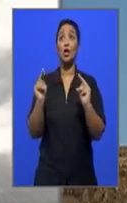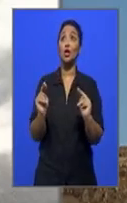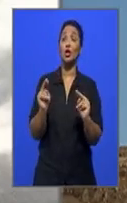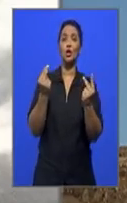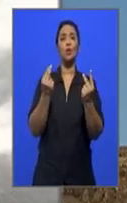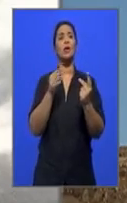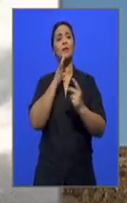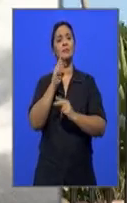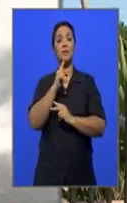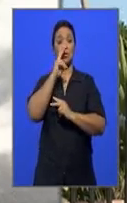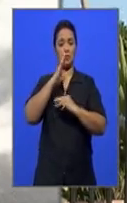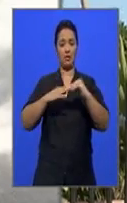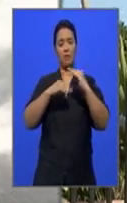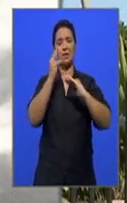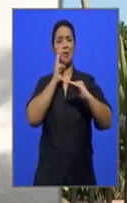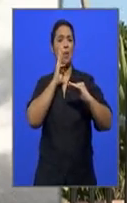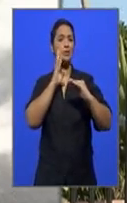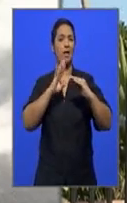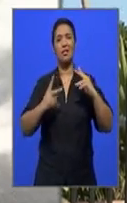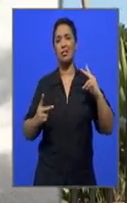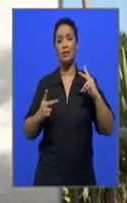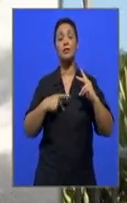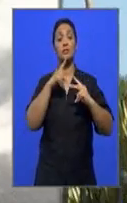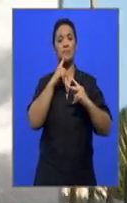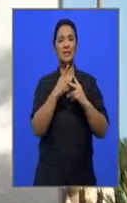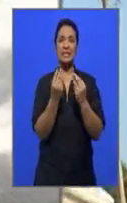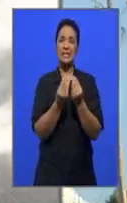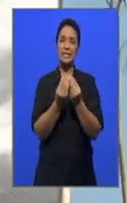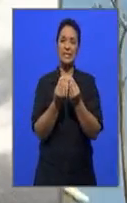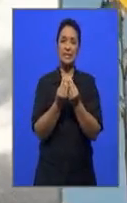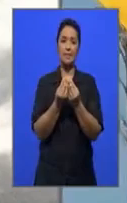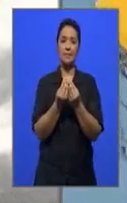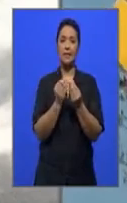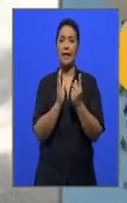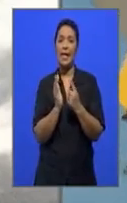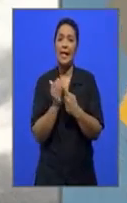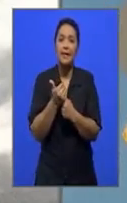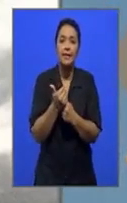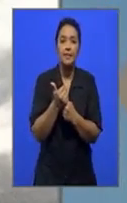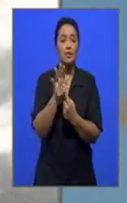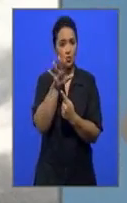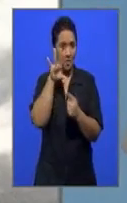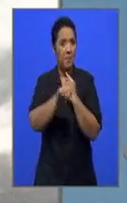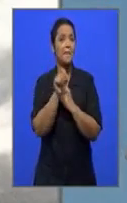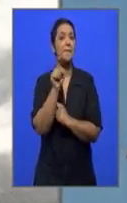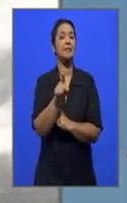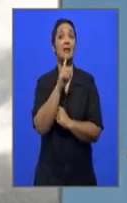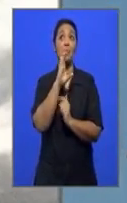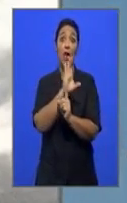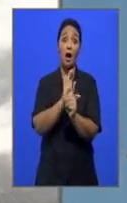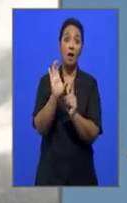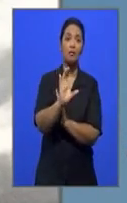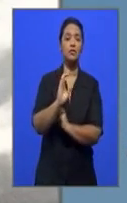look at bricks and mortar and construct, you need to find those abstract elements as well, which is basically Port Elizabeth's assets in terms of culture,